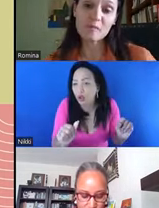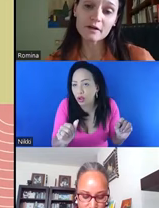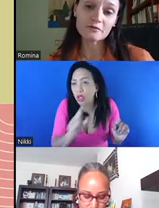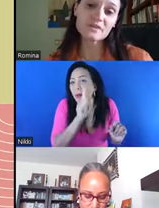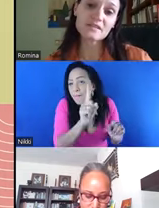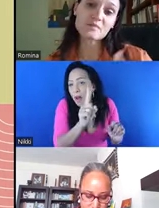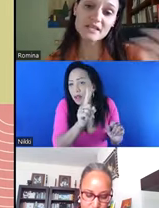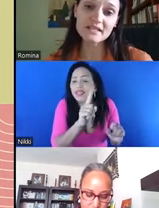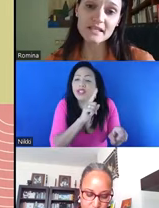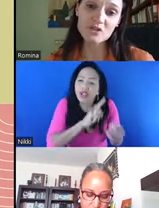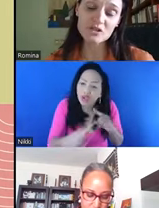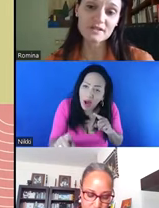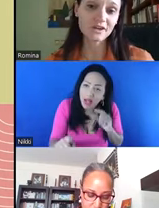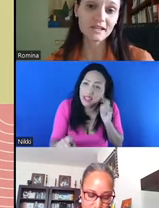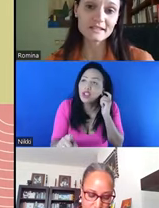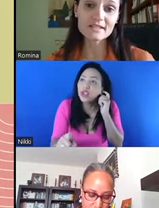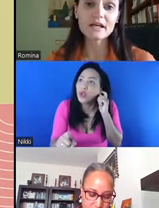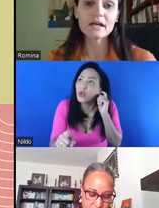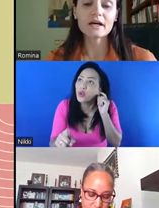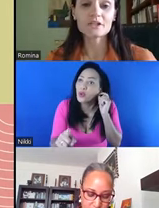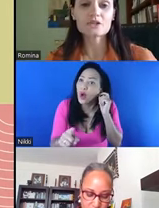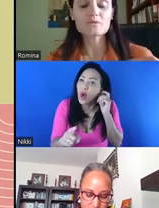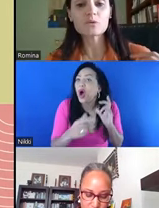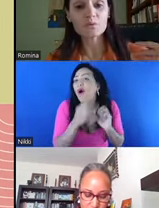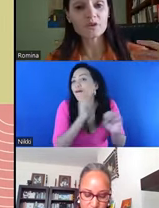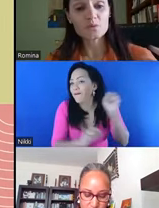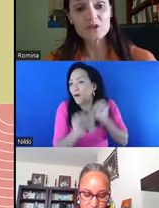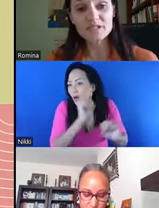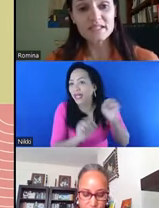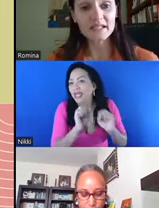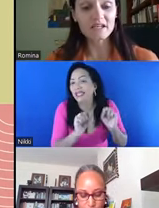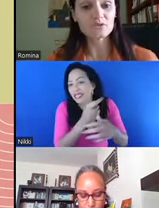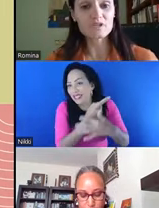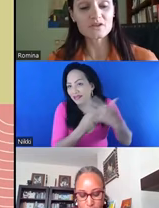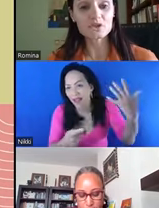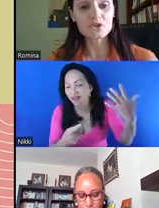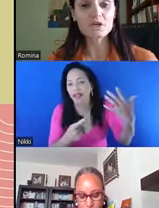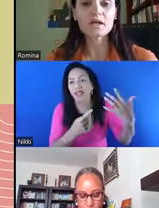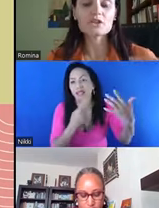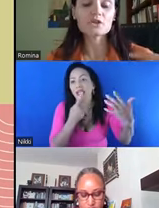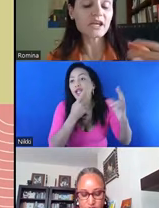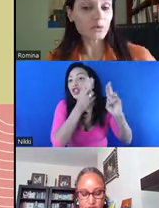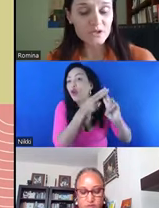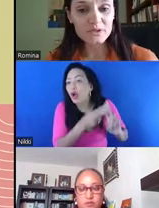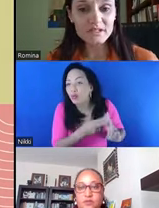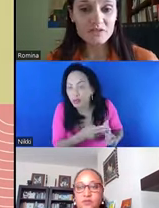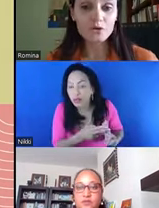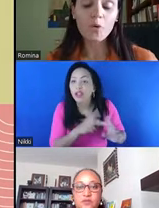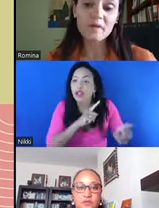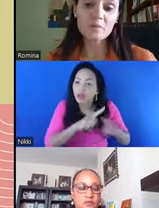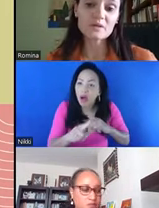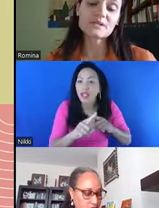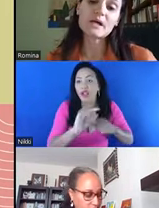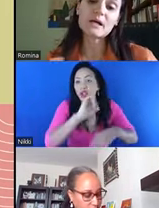to depart from these preconceptions of violence, to really work with communities to conduct research, to create opportunities